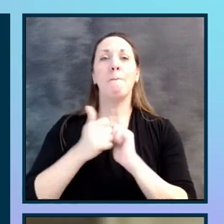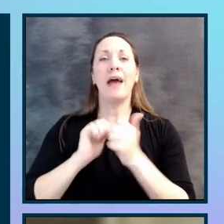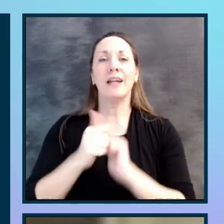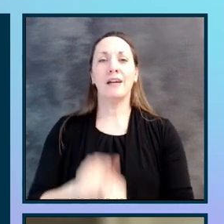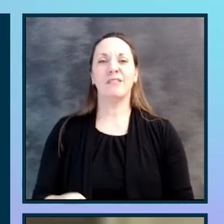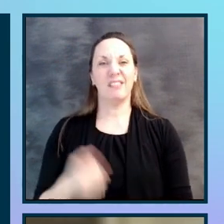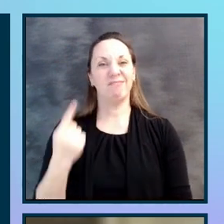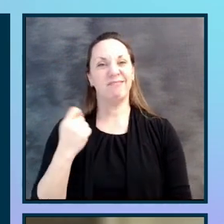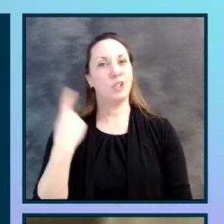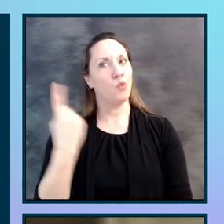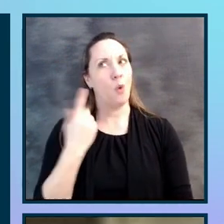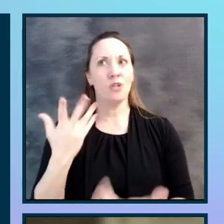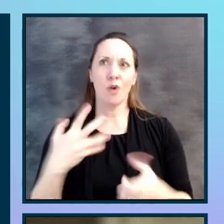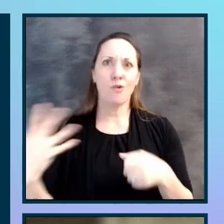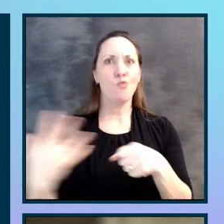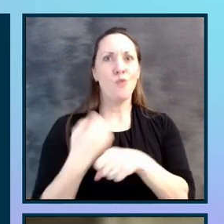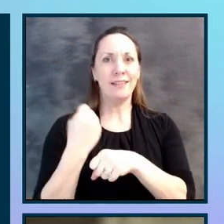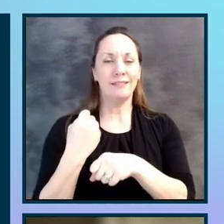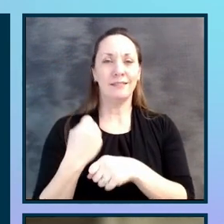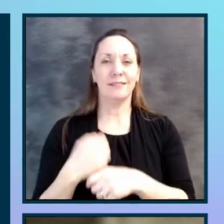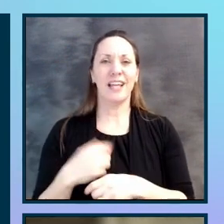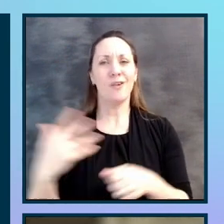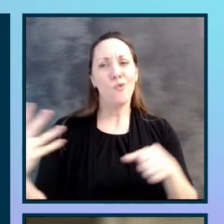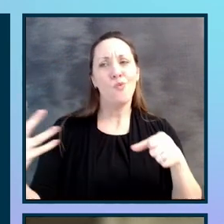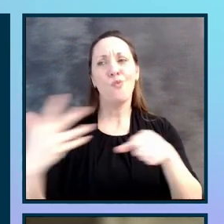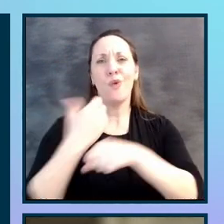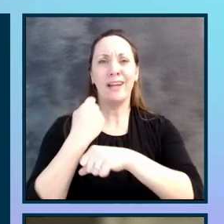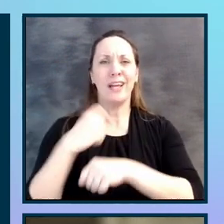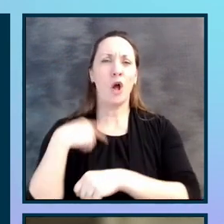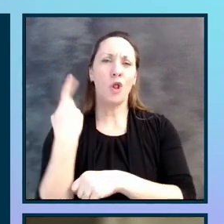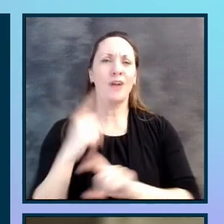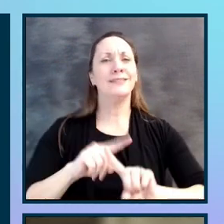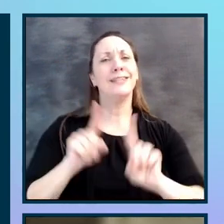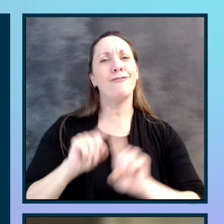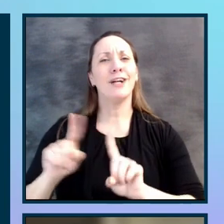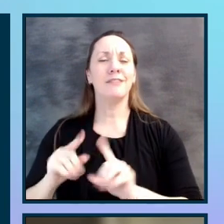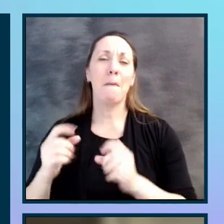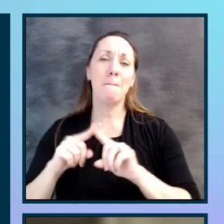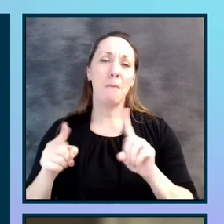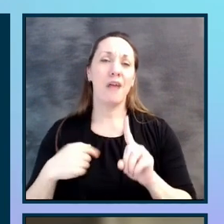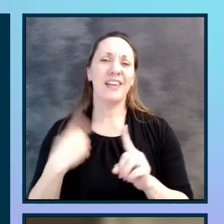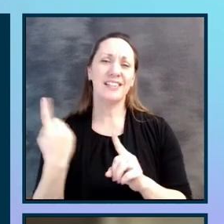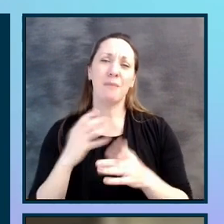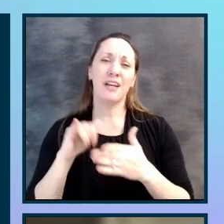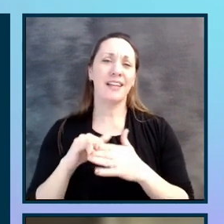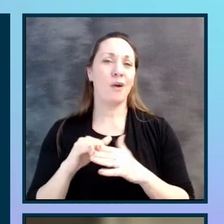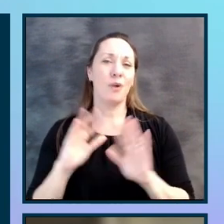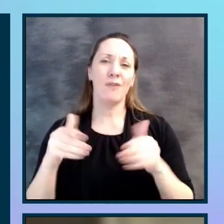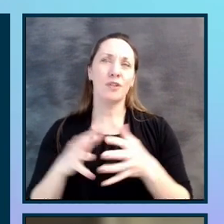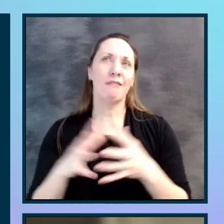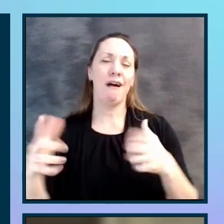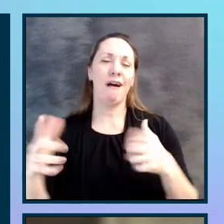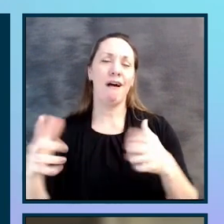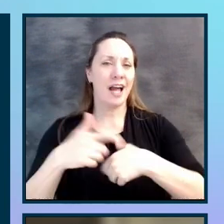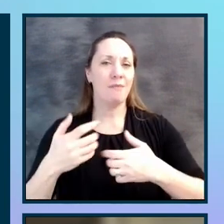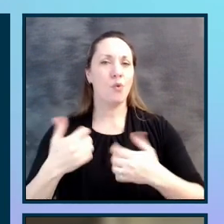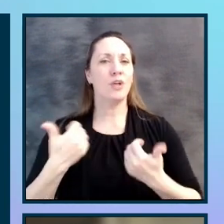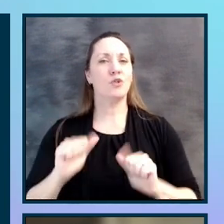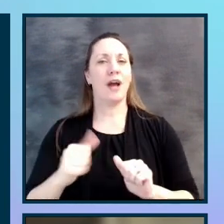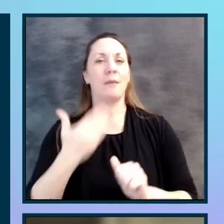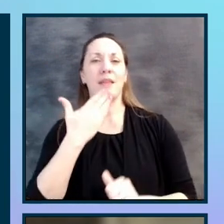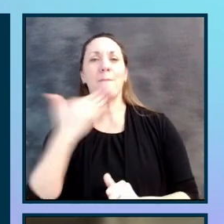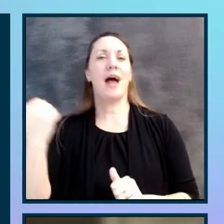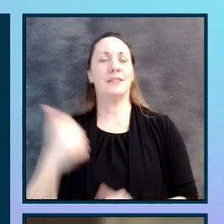to win. And so winning can take on so many different forms, but something that we put a lot of time and effort in, we try to be the best at it.